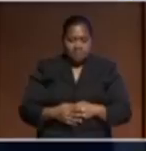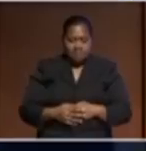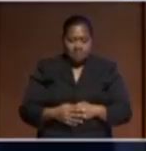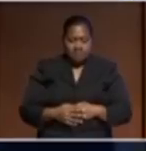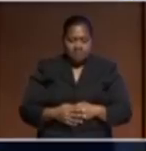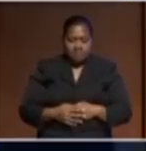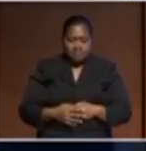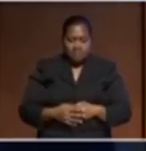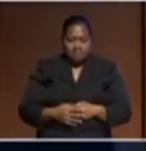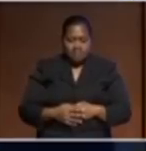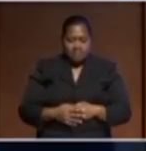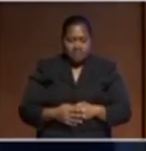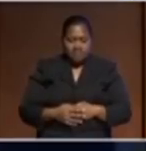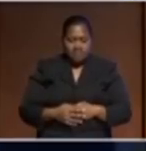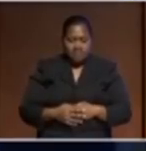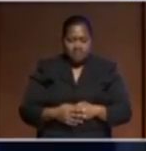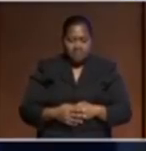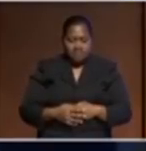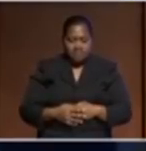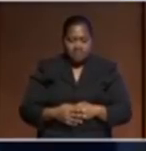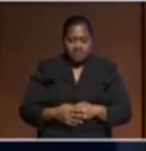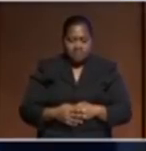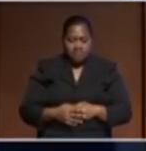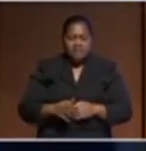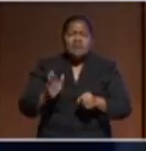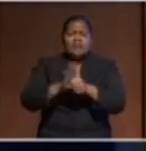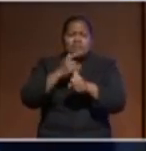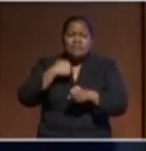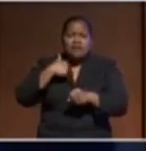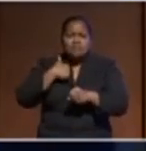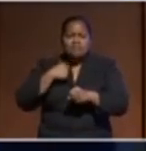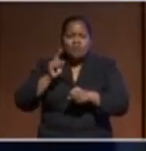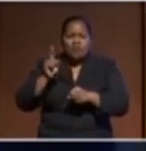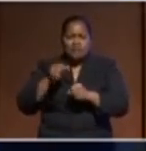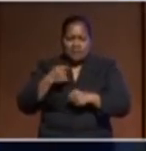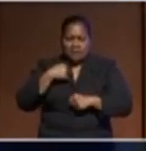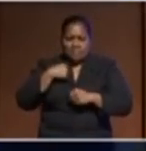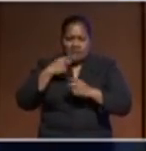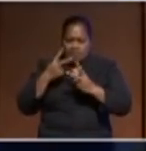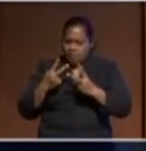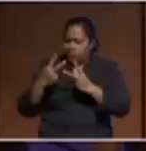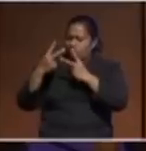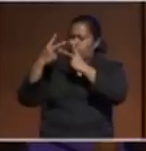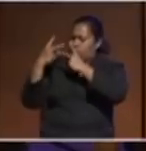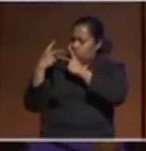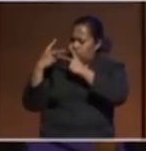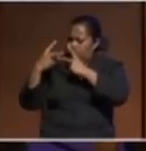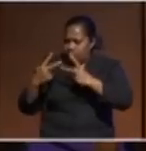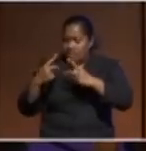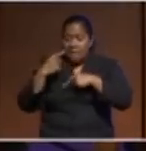me I suppose to a reflection which is more about the internal arrangements